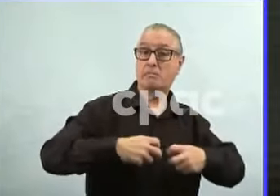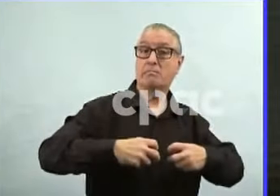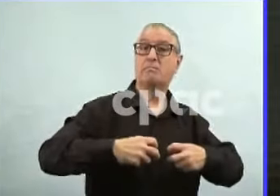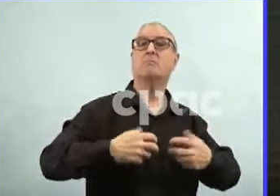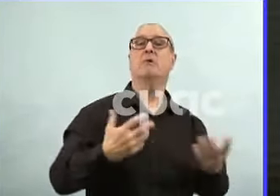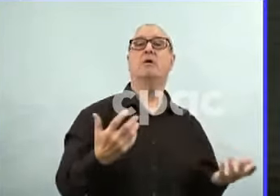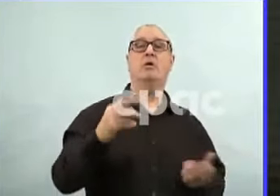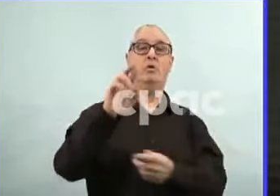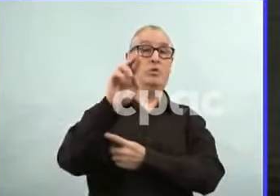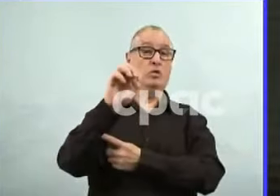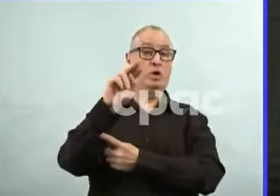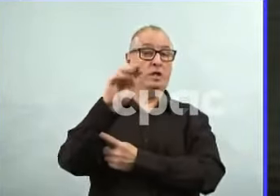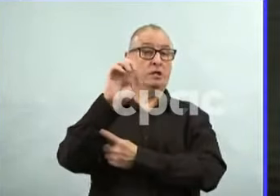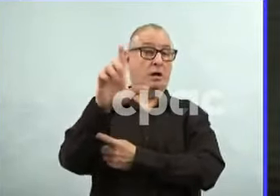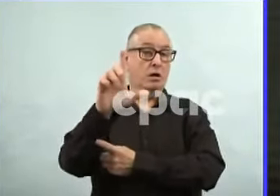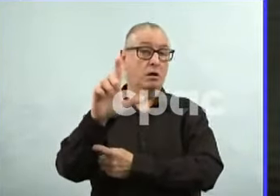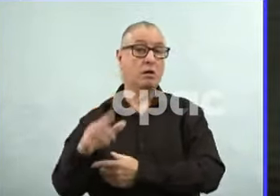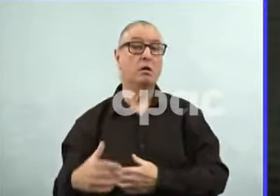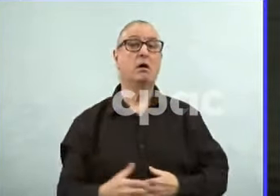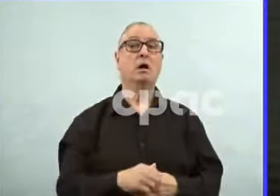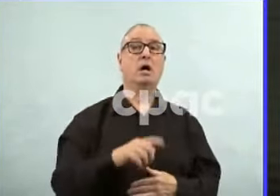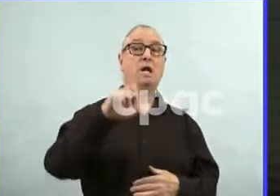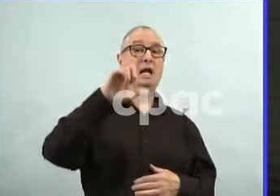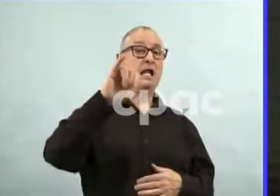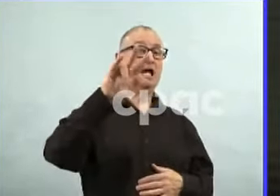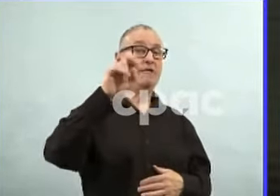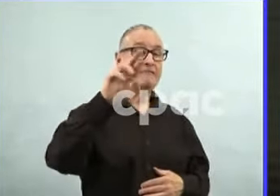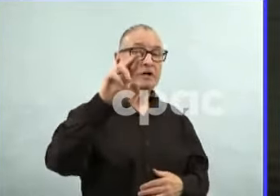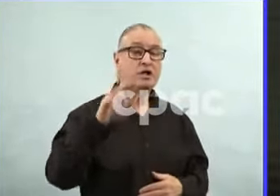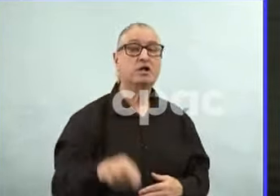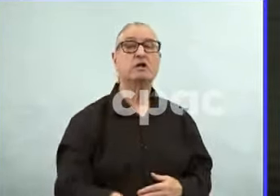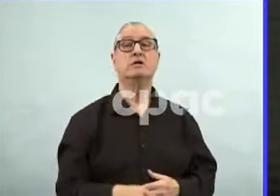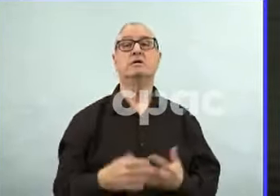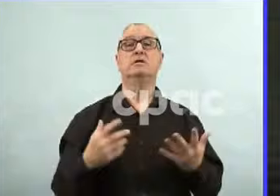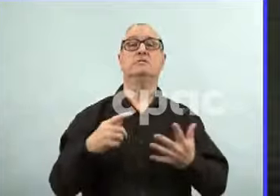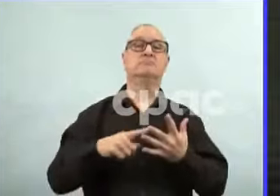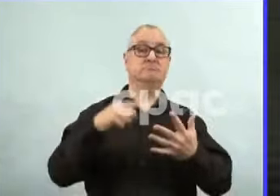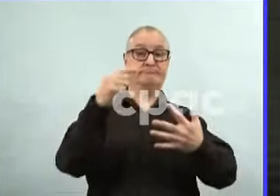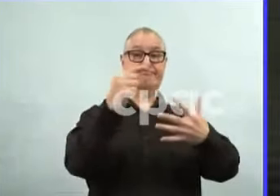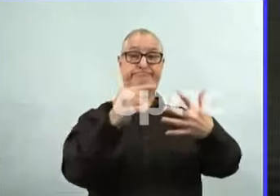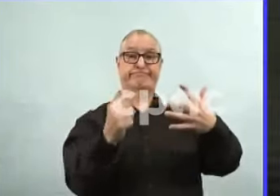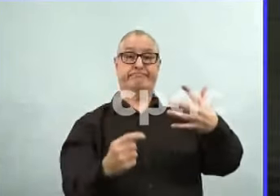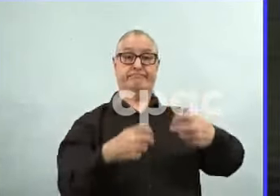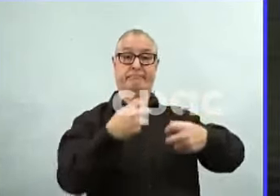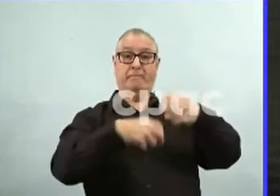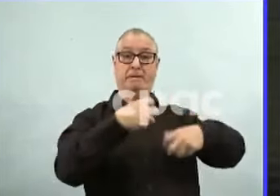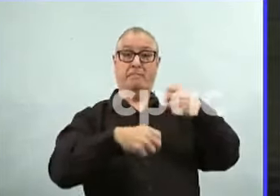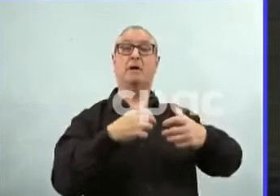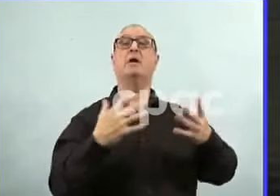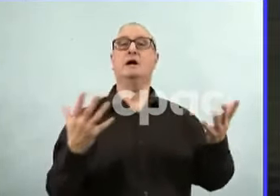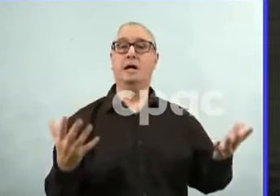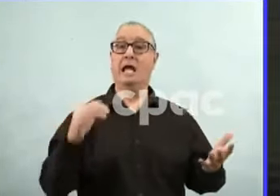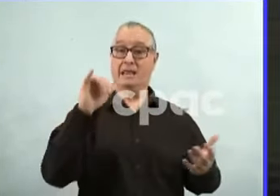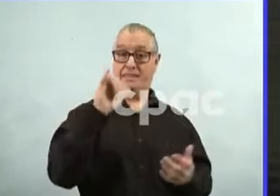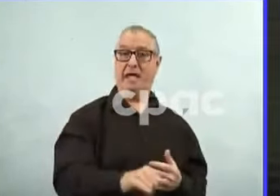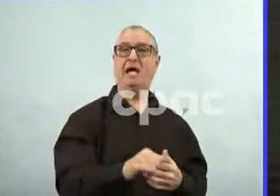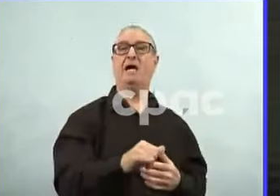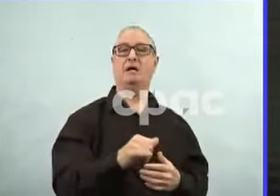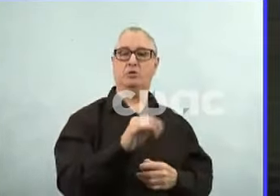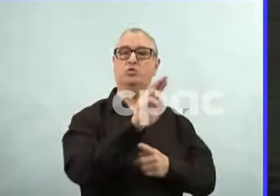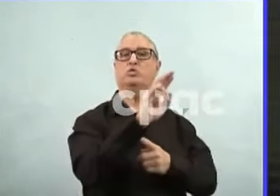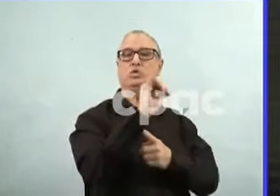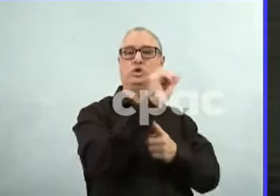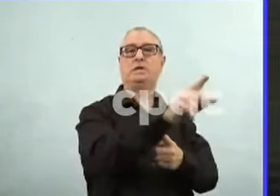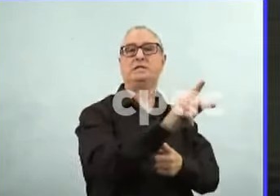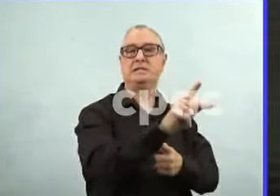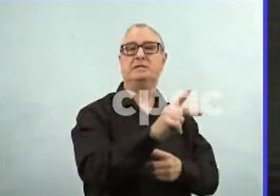condition, you are at higher risk of having COVID-19. And the greater number of these conditions you have, the greater the risk that you have.